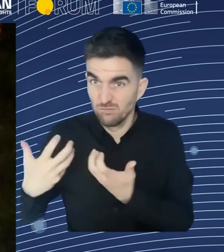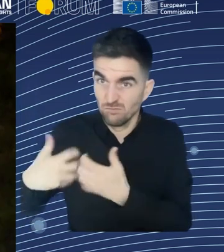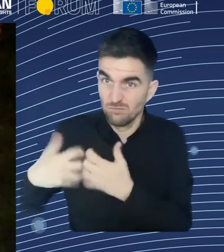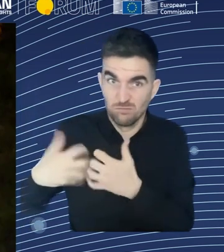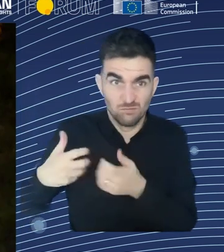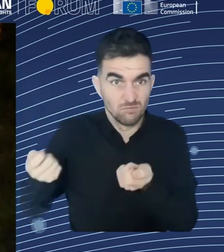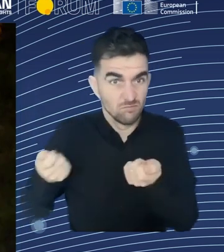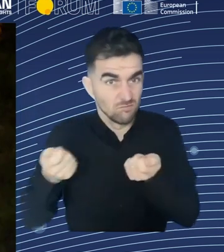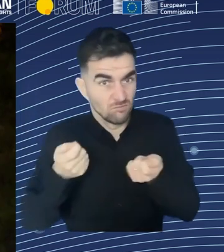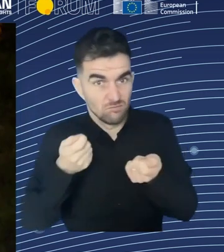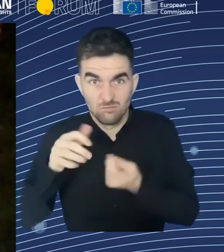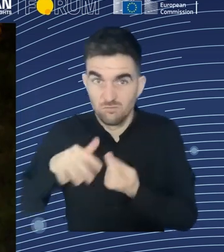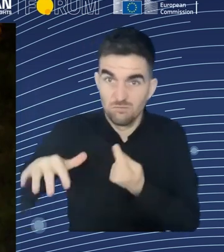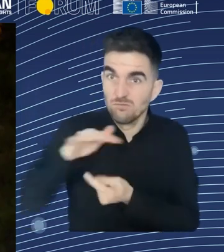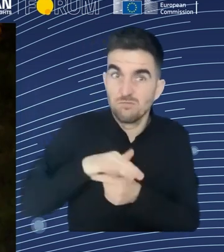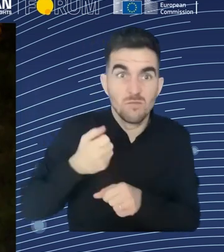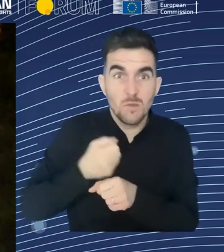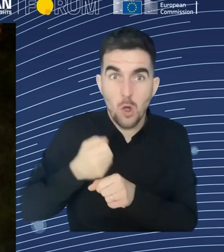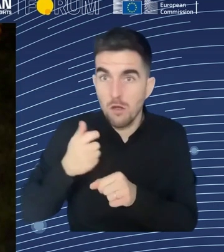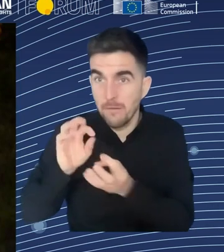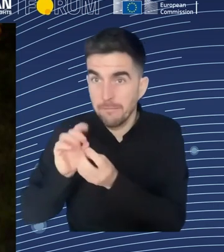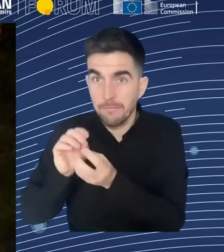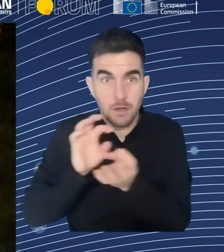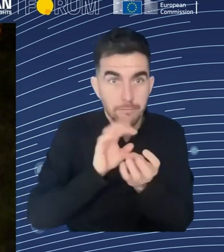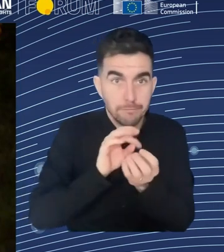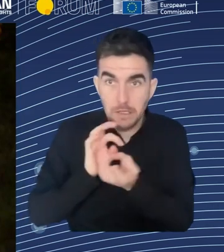where the workers are primarily women and workers of color and immigrants.